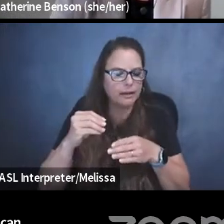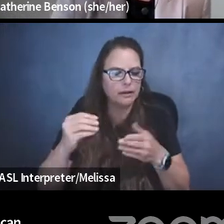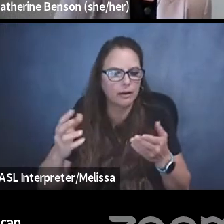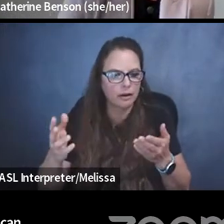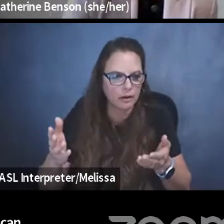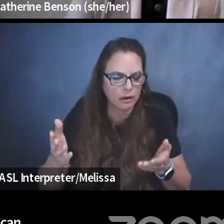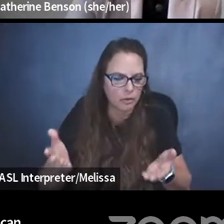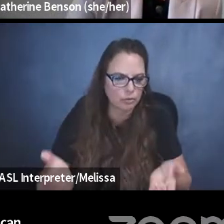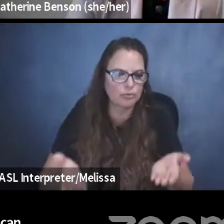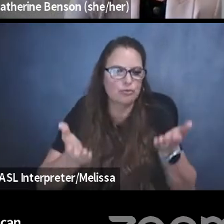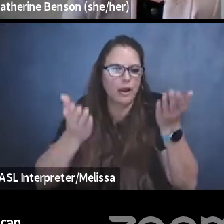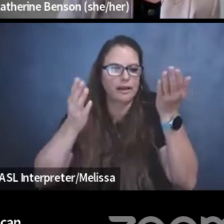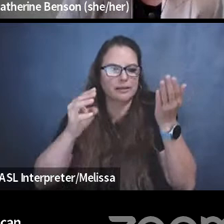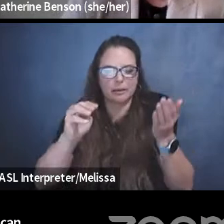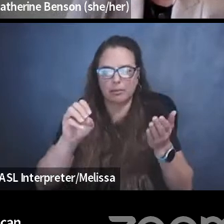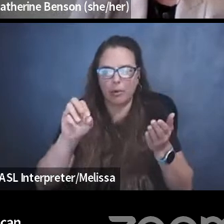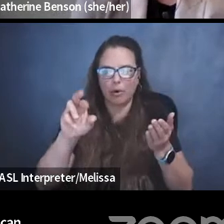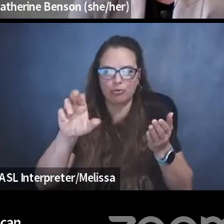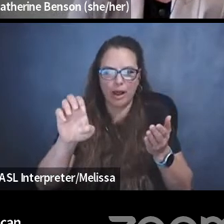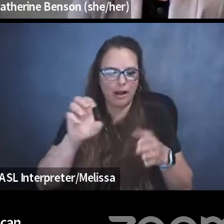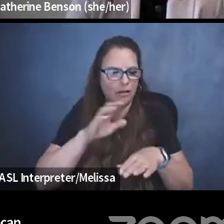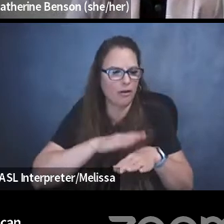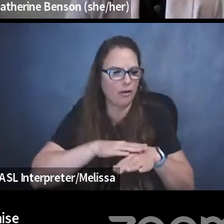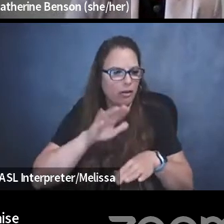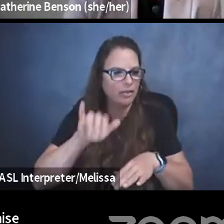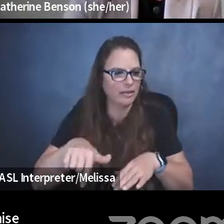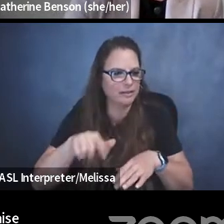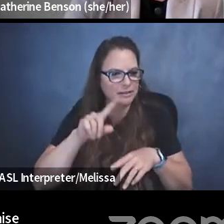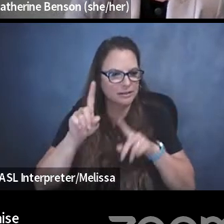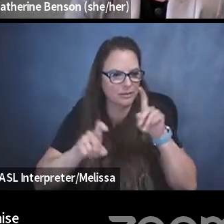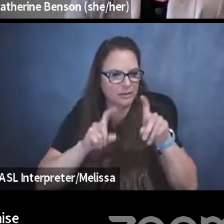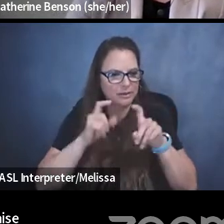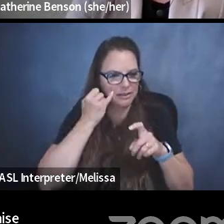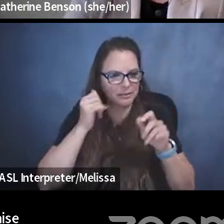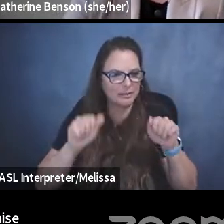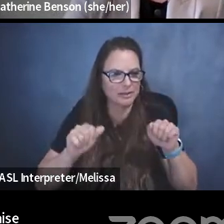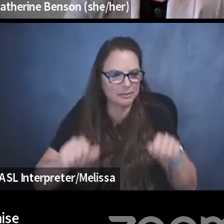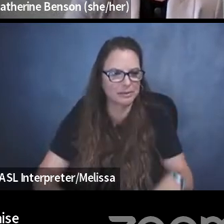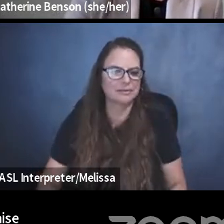on this question, if possible.